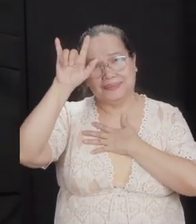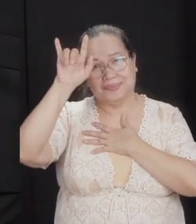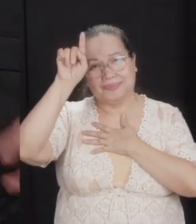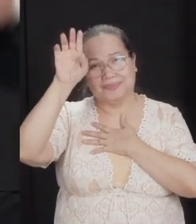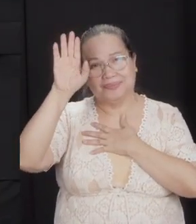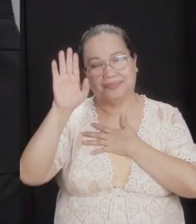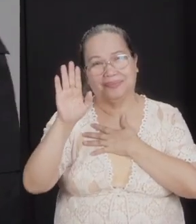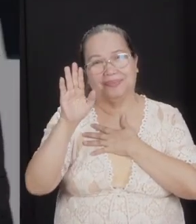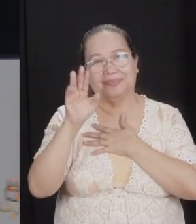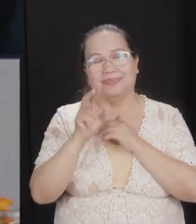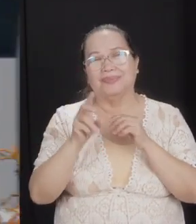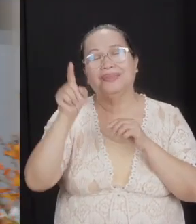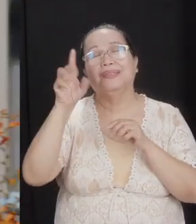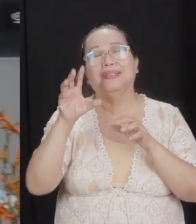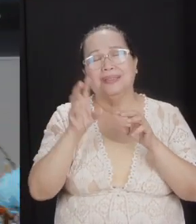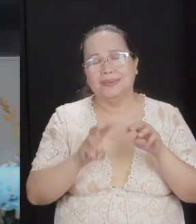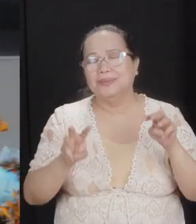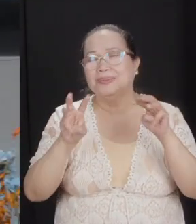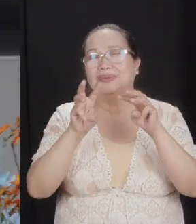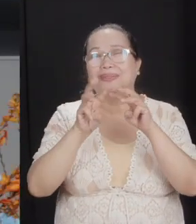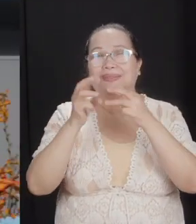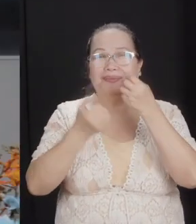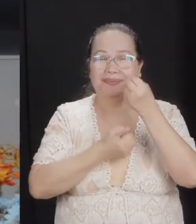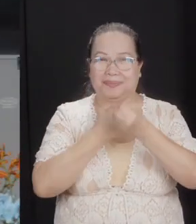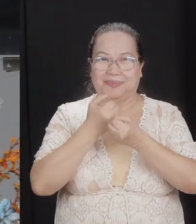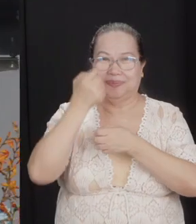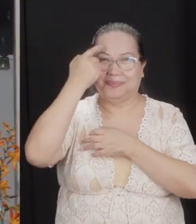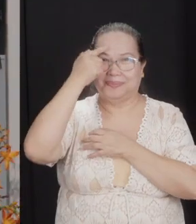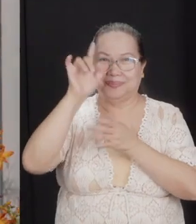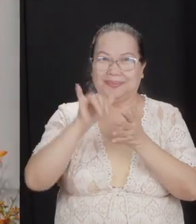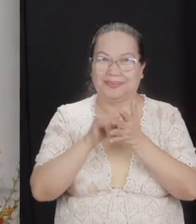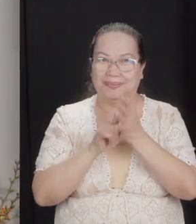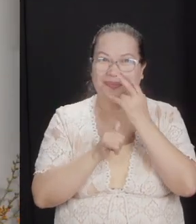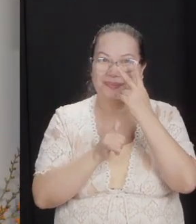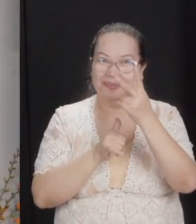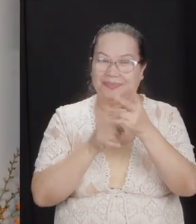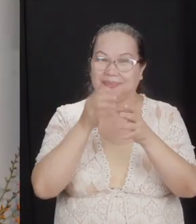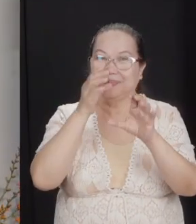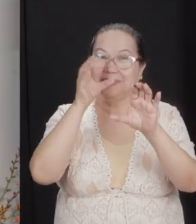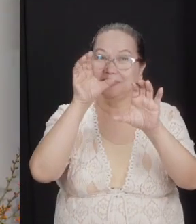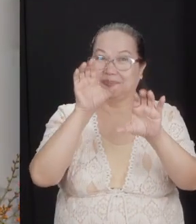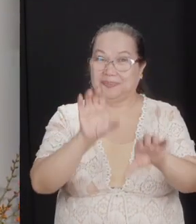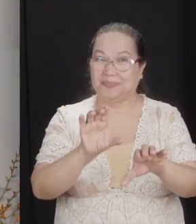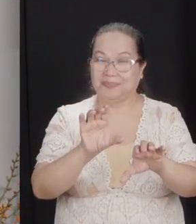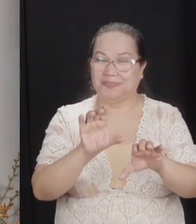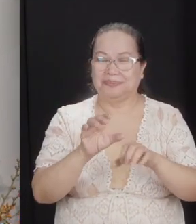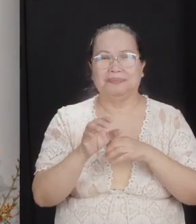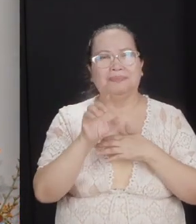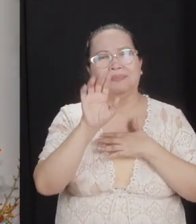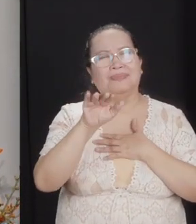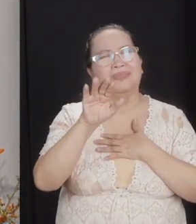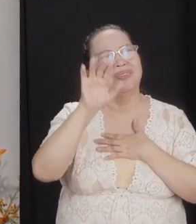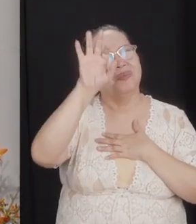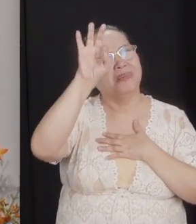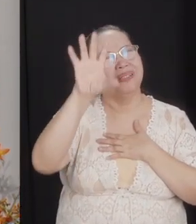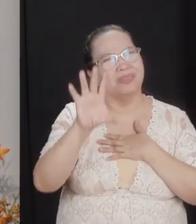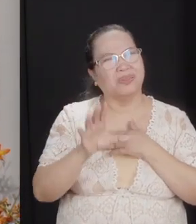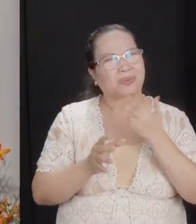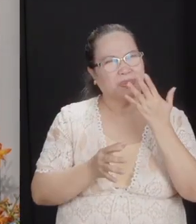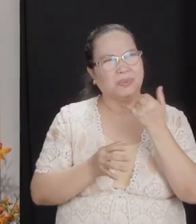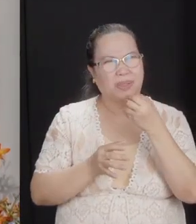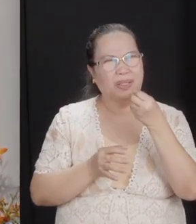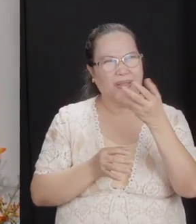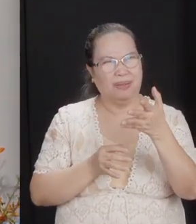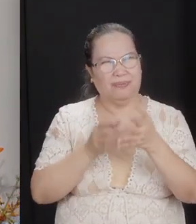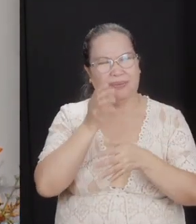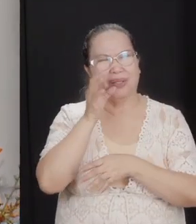dying for. He's worth sacrificing for. And that's what you see here in the command. Now, pastor, why will he give a